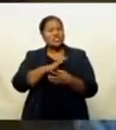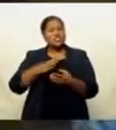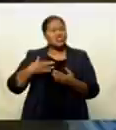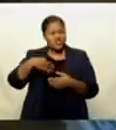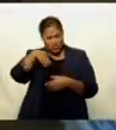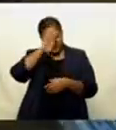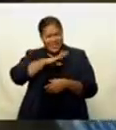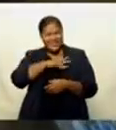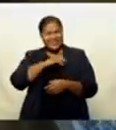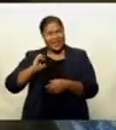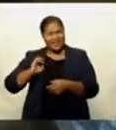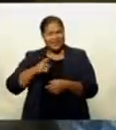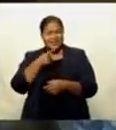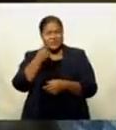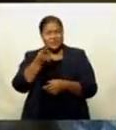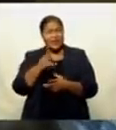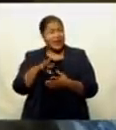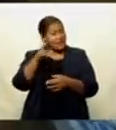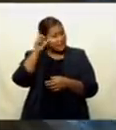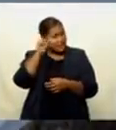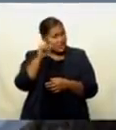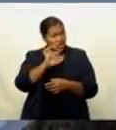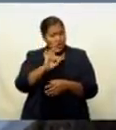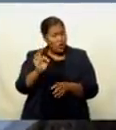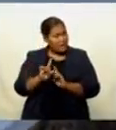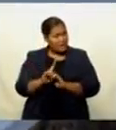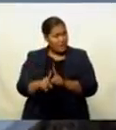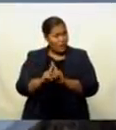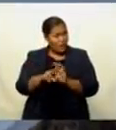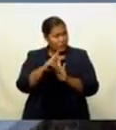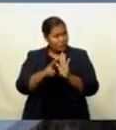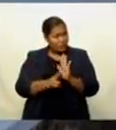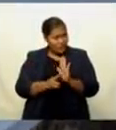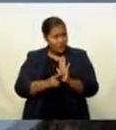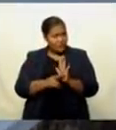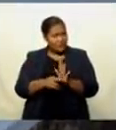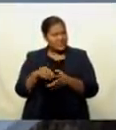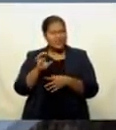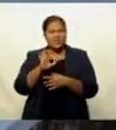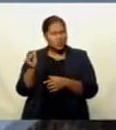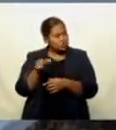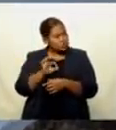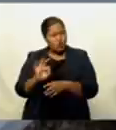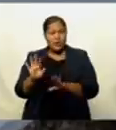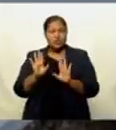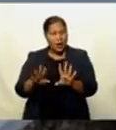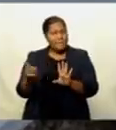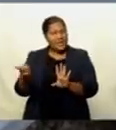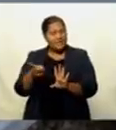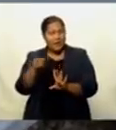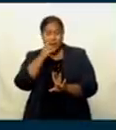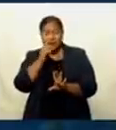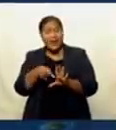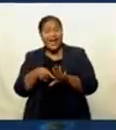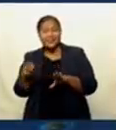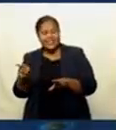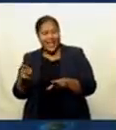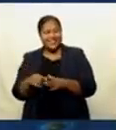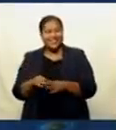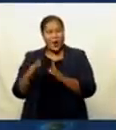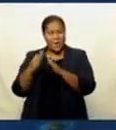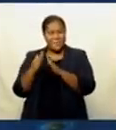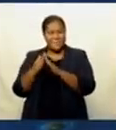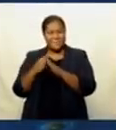Sunday stresses that Fijians must follow the measures in place and not invite people from outside their household. We should